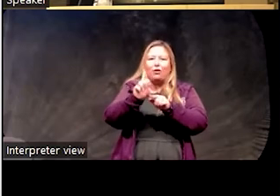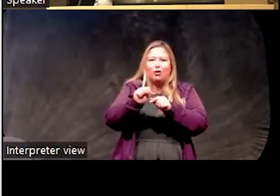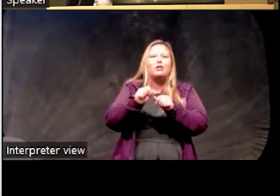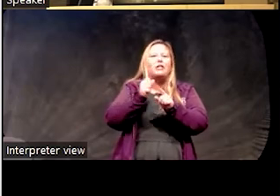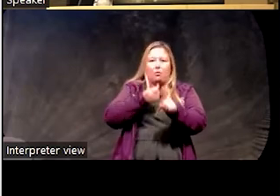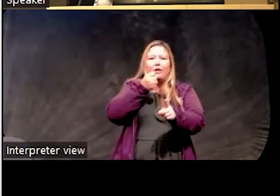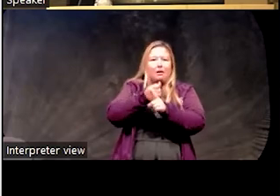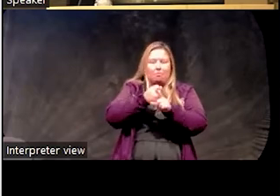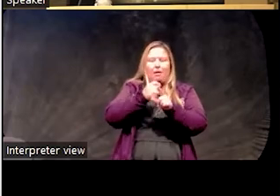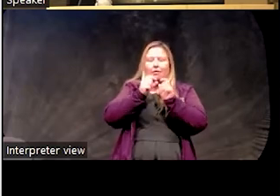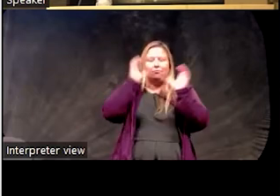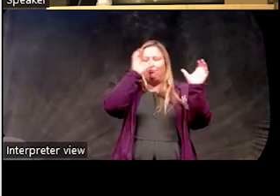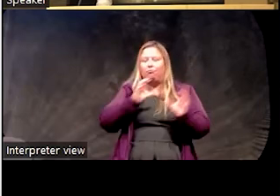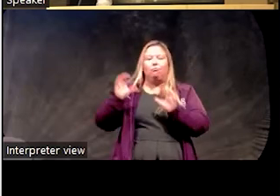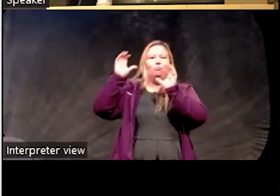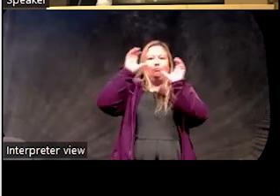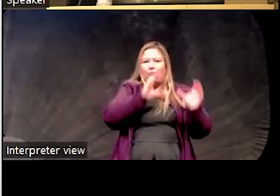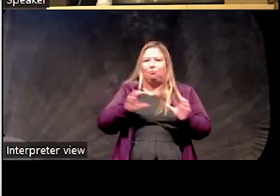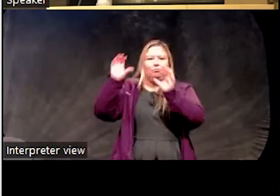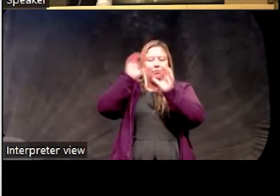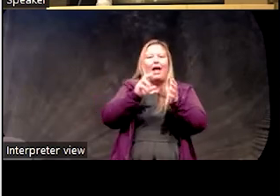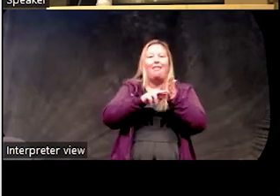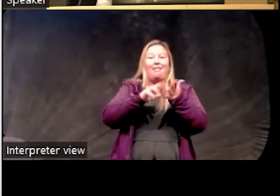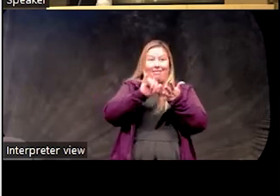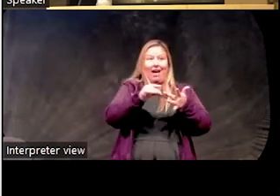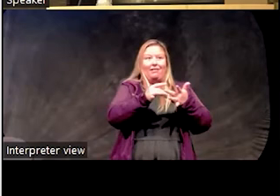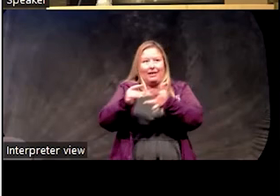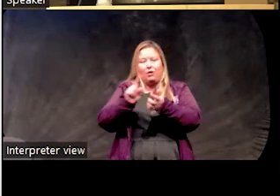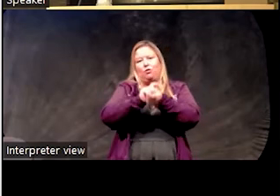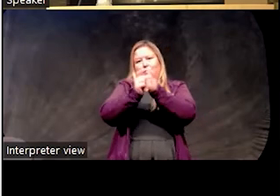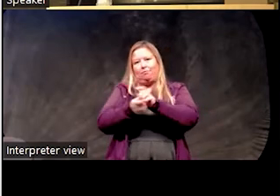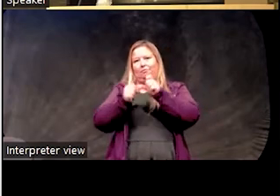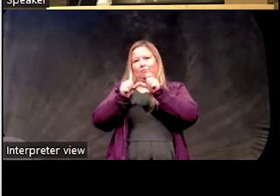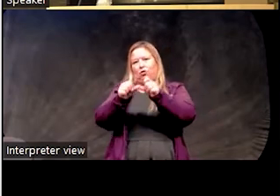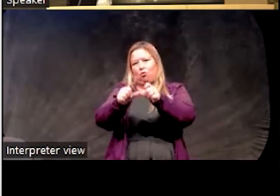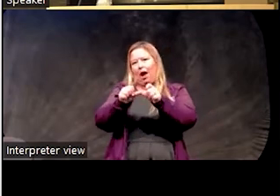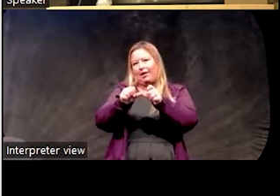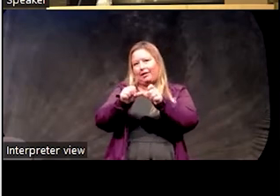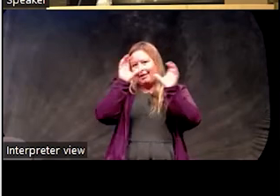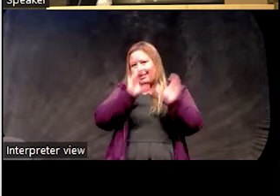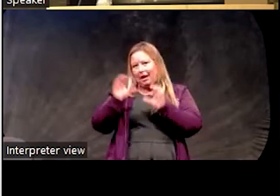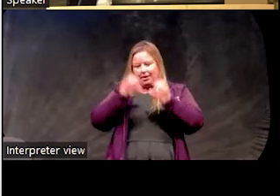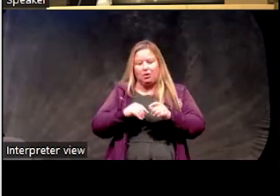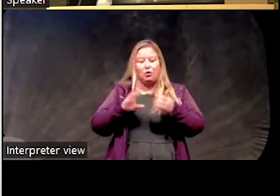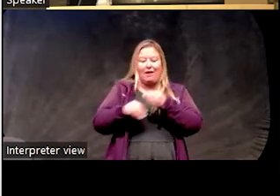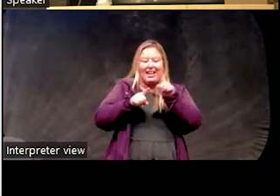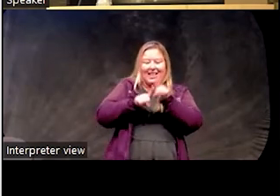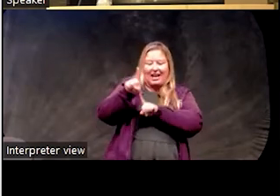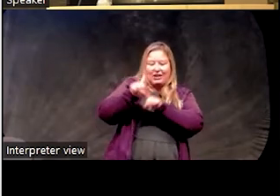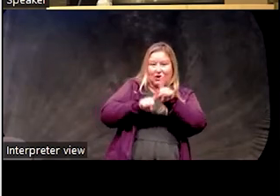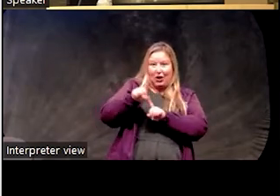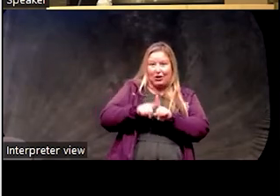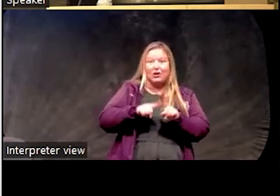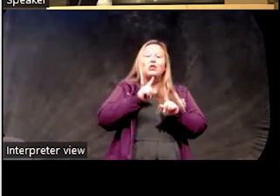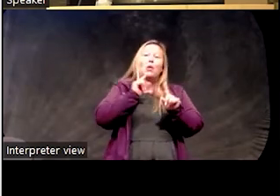keep the insomnia going. And that's at that point, you're into chronic insomnia. So a little star added here. This is where